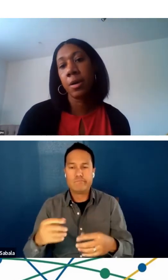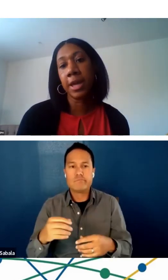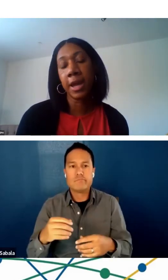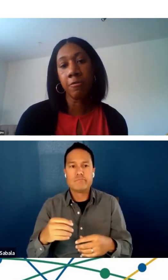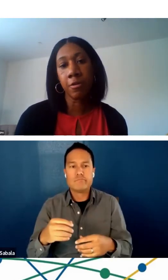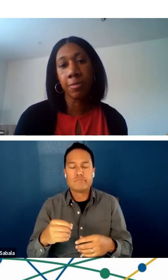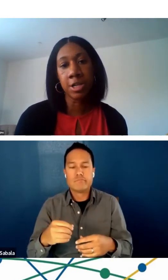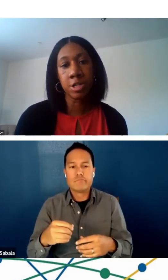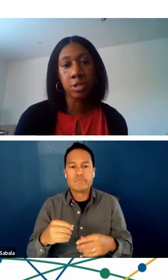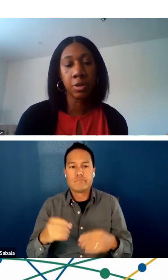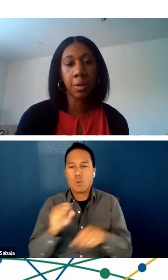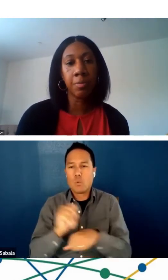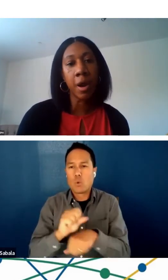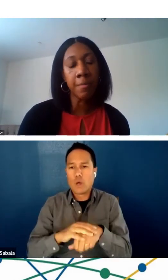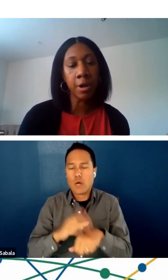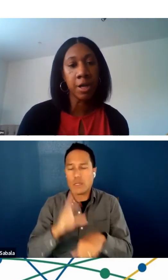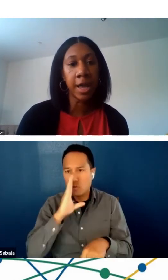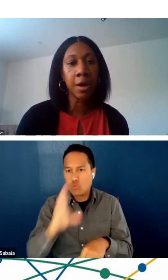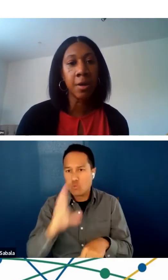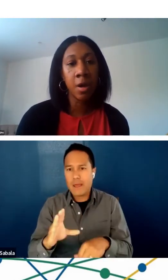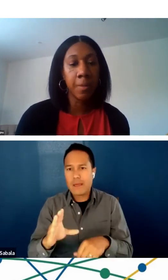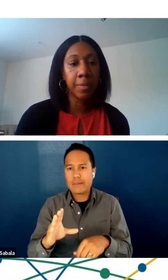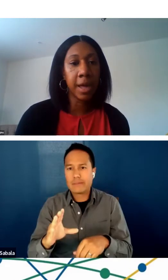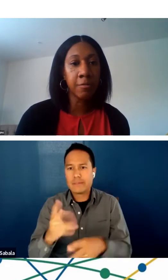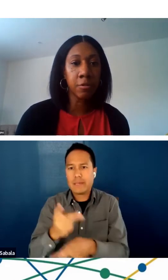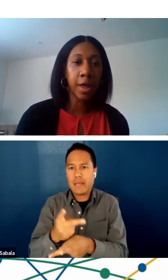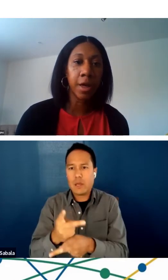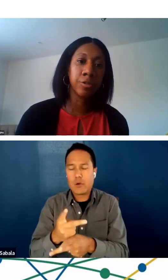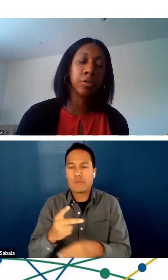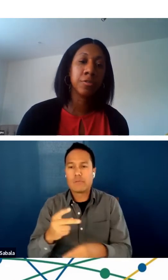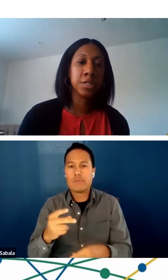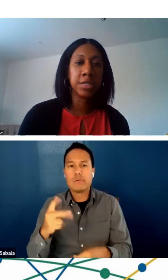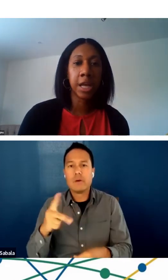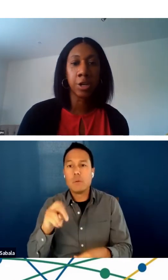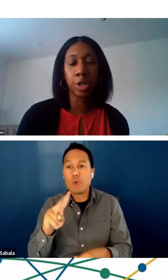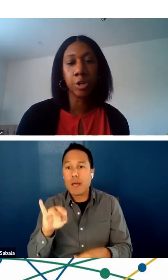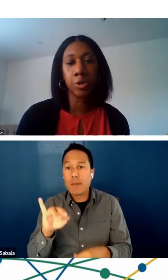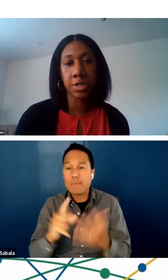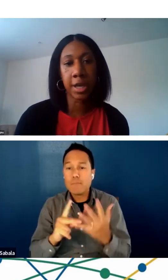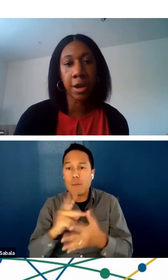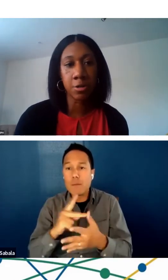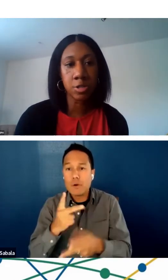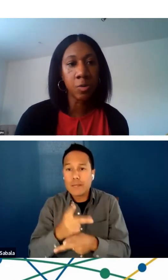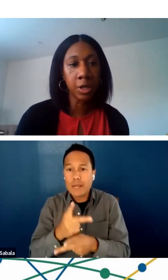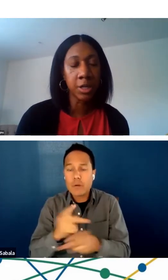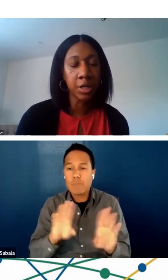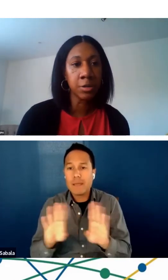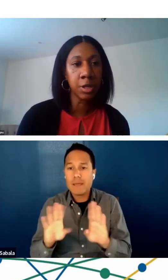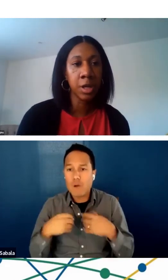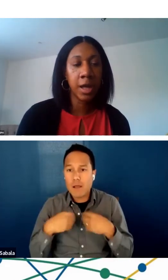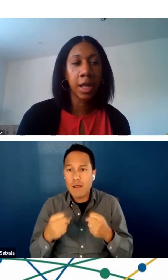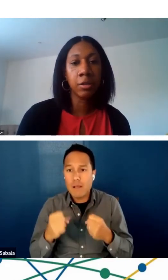care for patients within primary care, behavioral health services, and acute care.